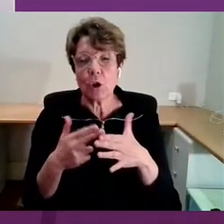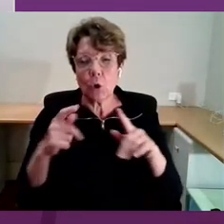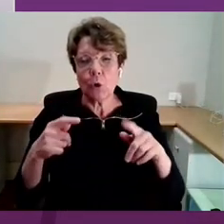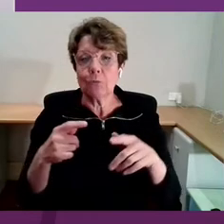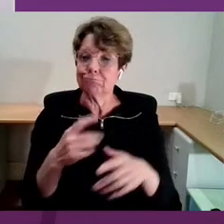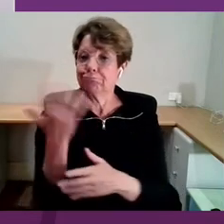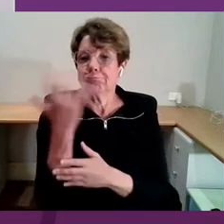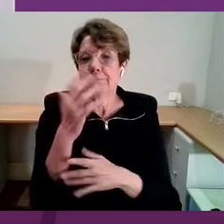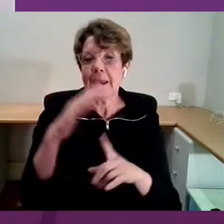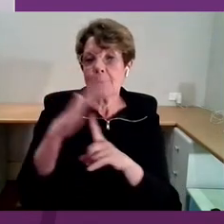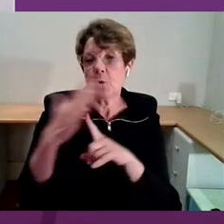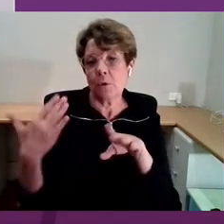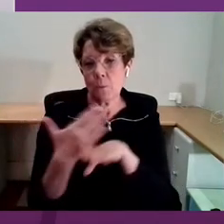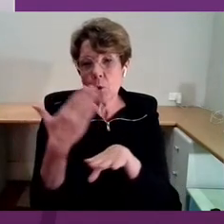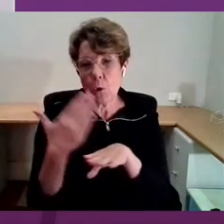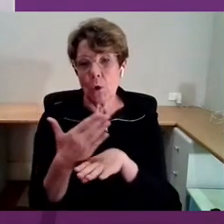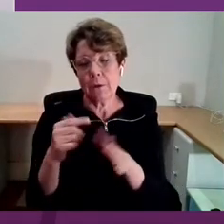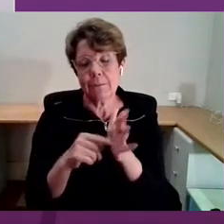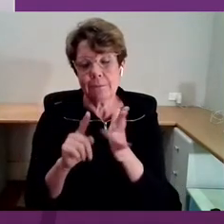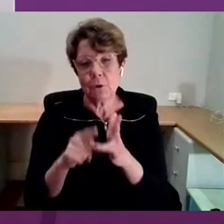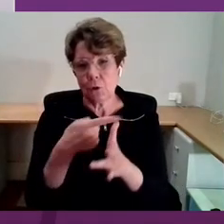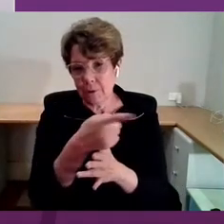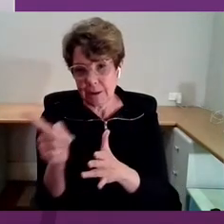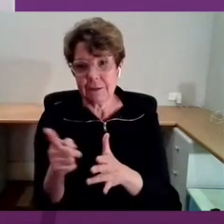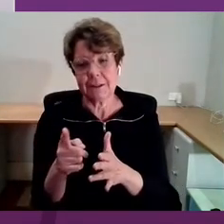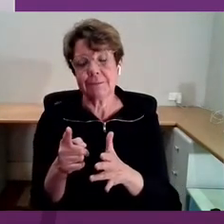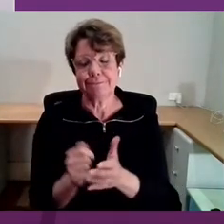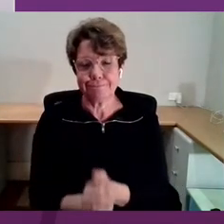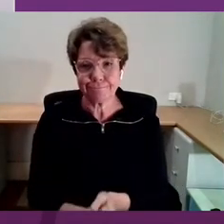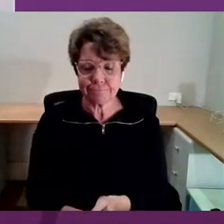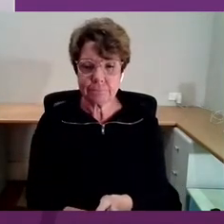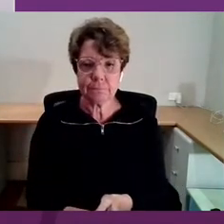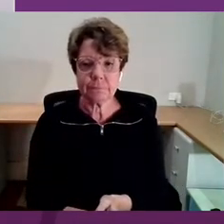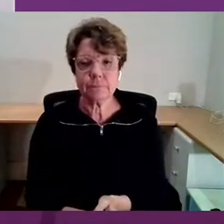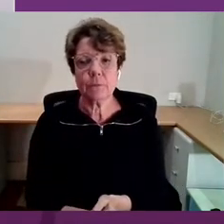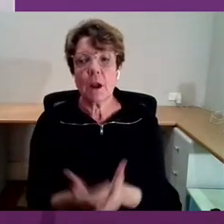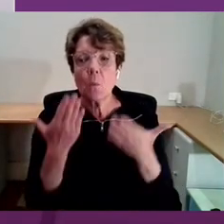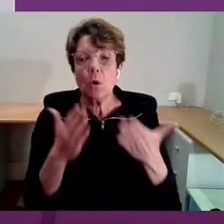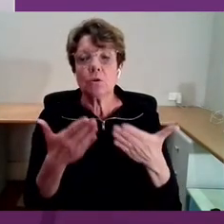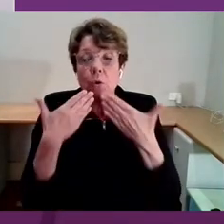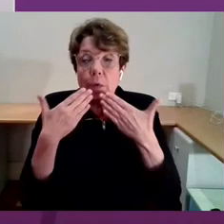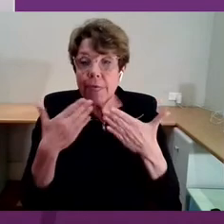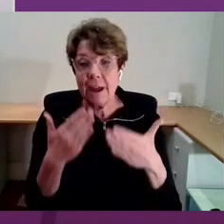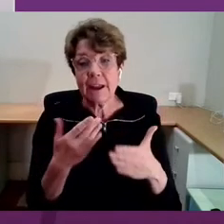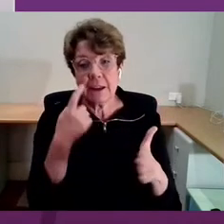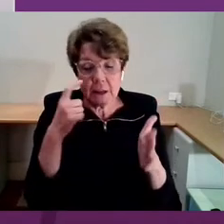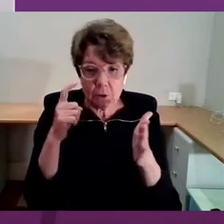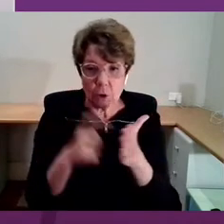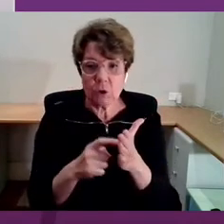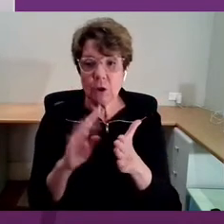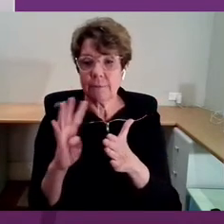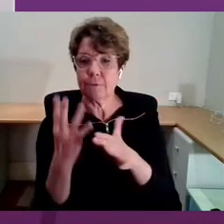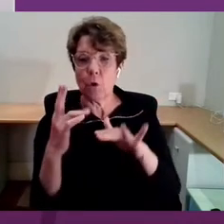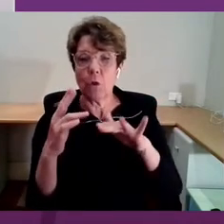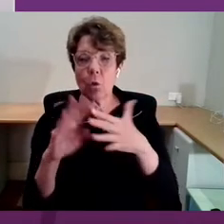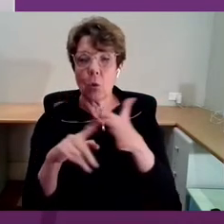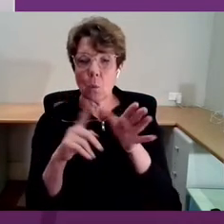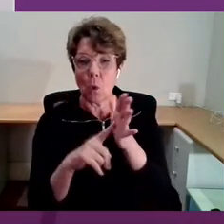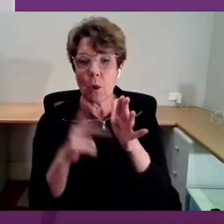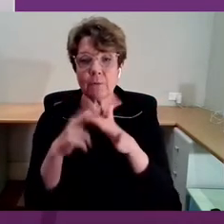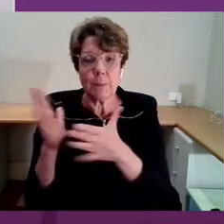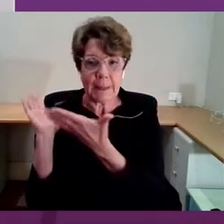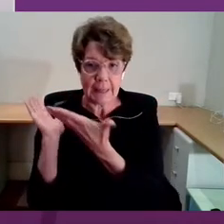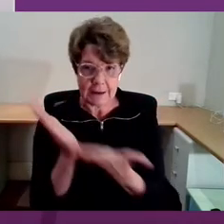to this forum. I want to acknowledge and thank Fourth Wall for being our delivery partners who we've worked with